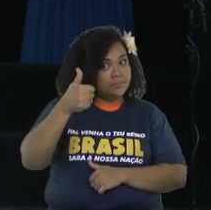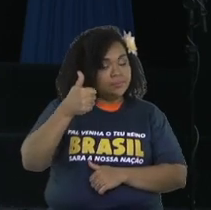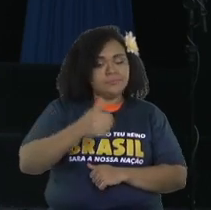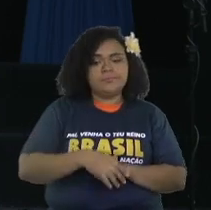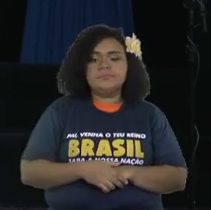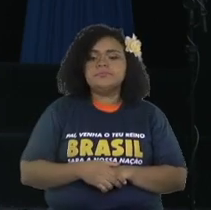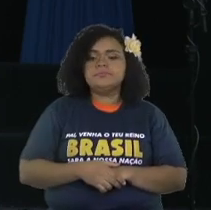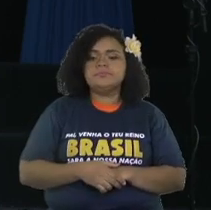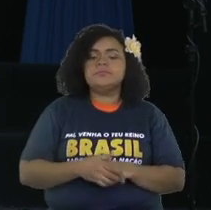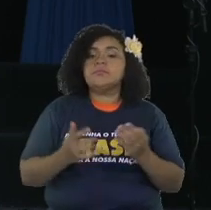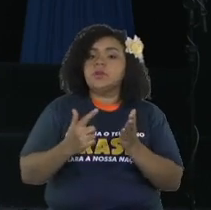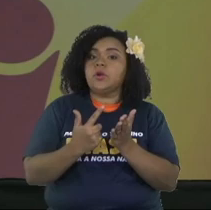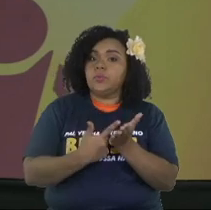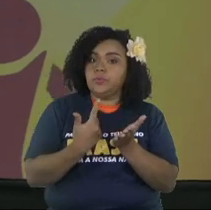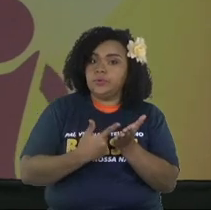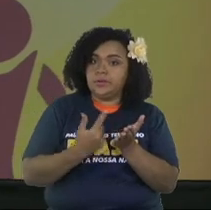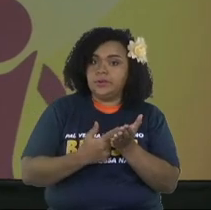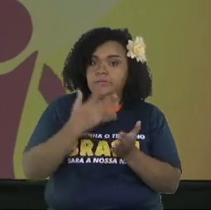1st,